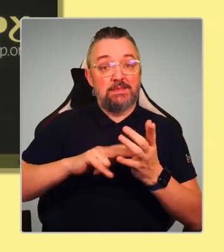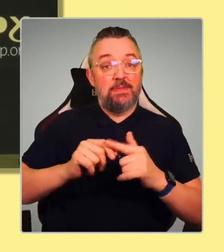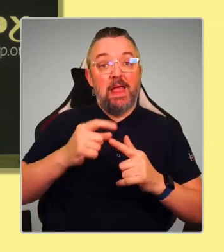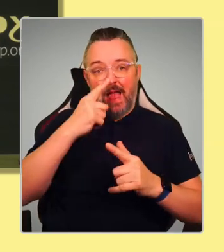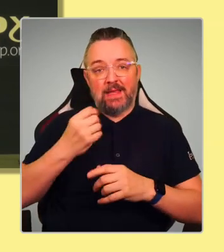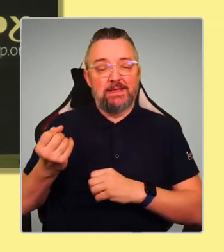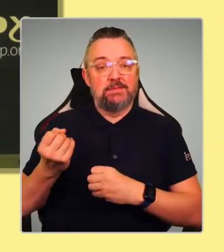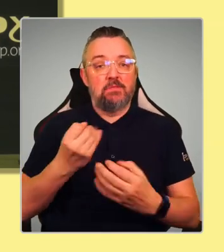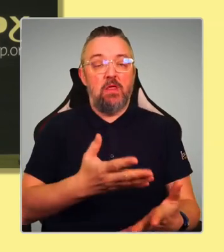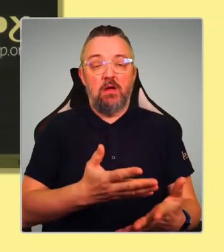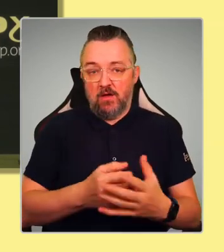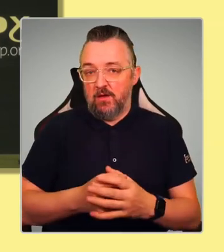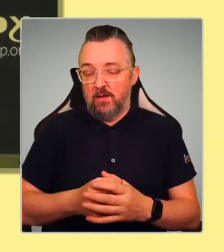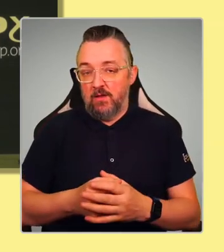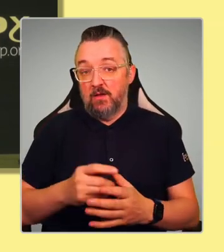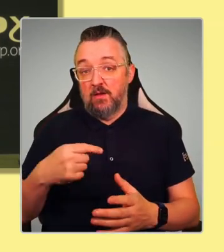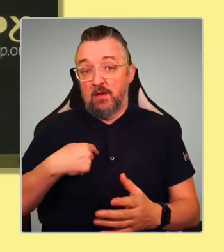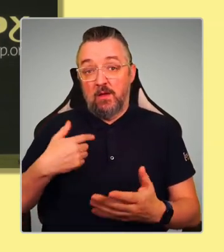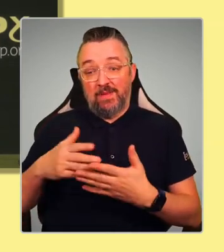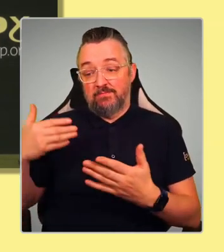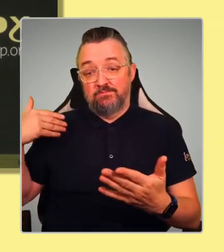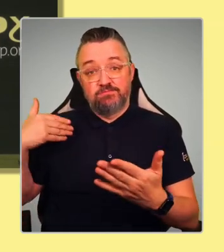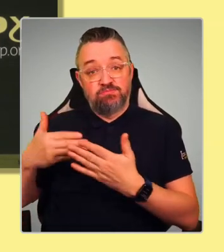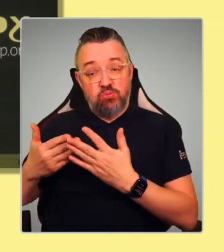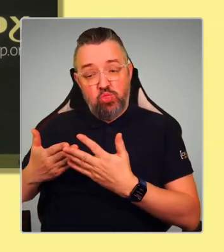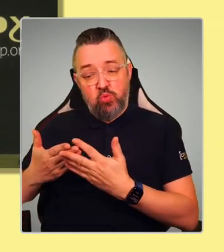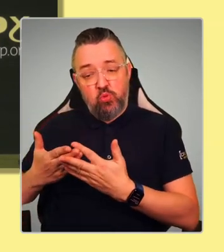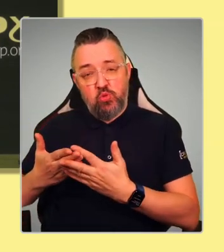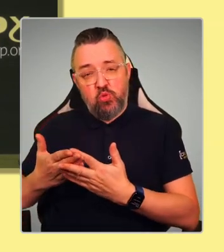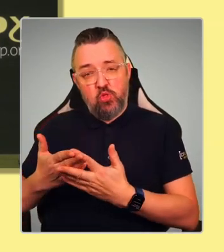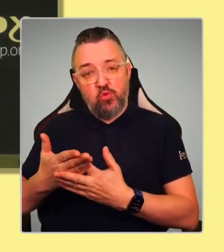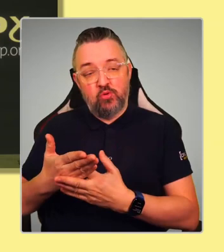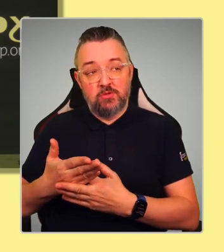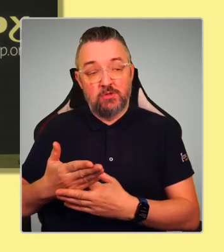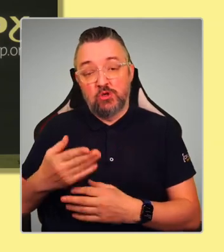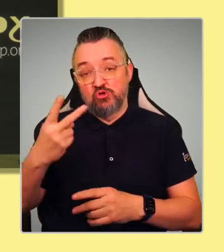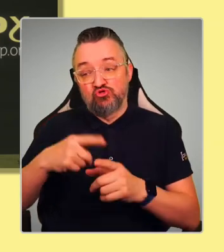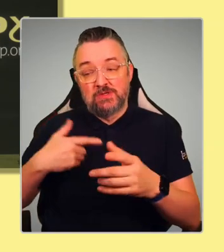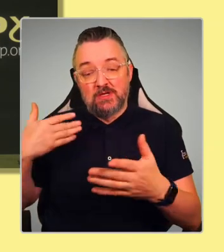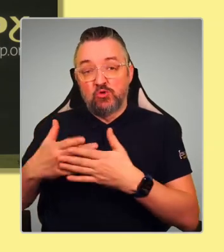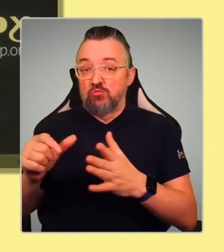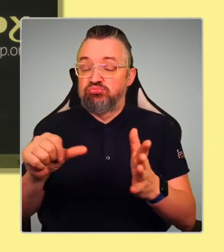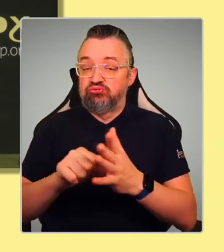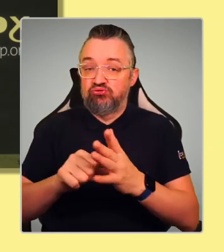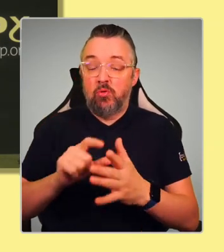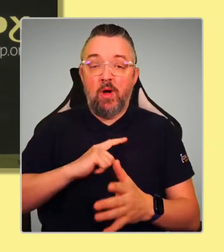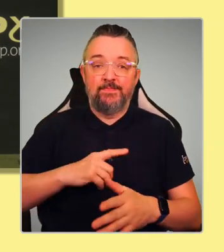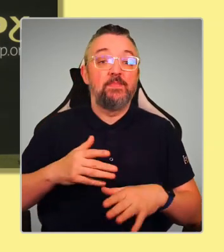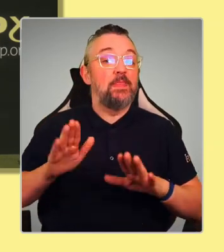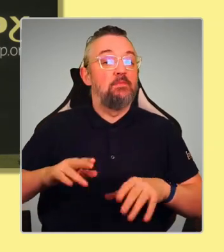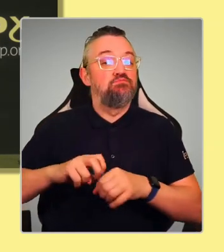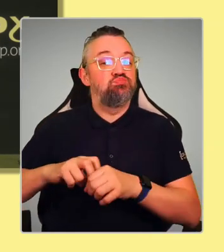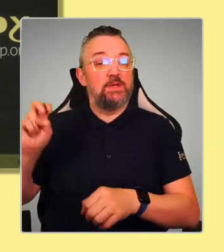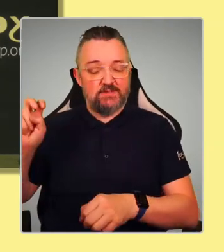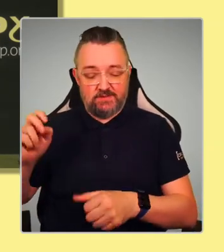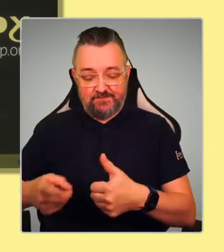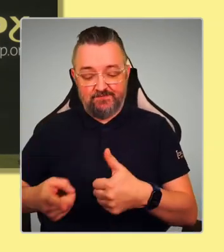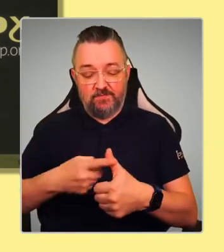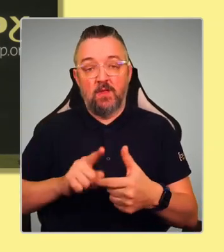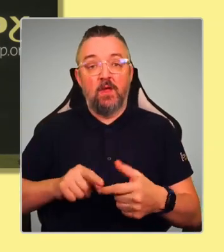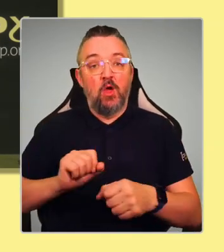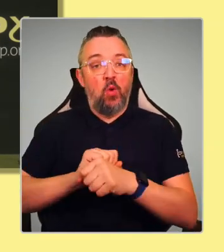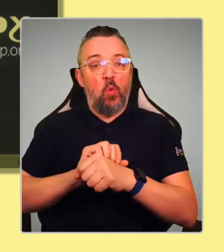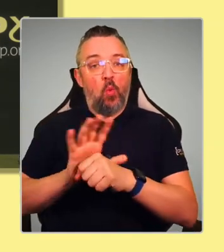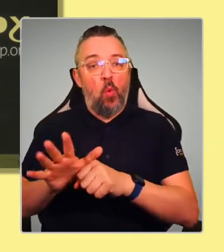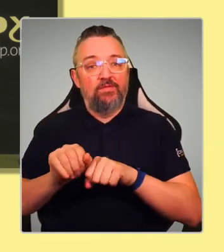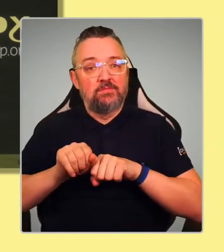come through a really challenging few years. We've had the impact of Brexit. We've had the impact of COVID. We're now in the